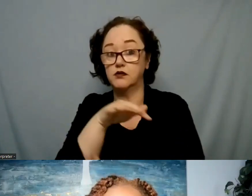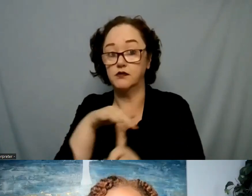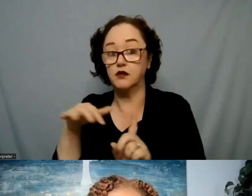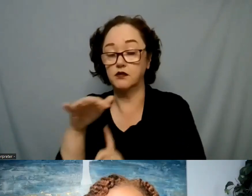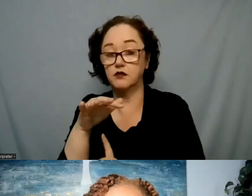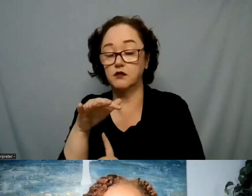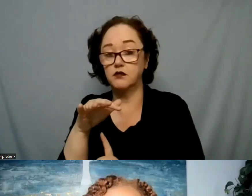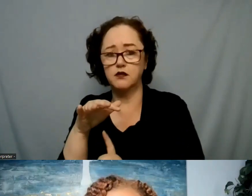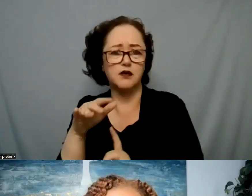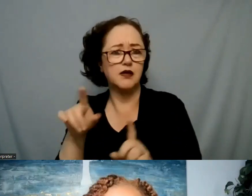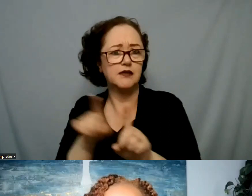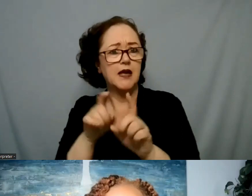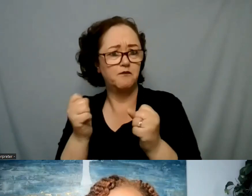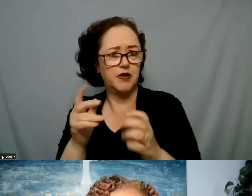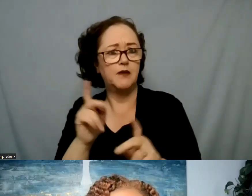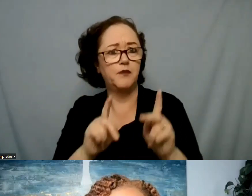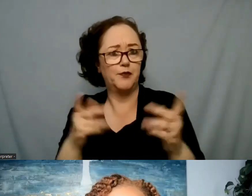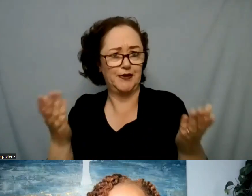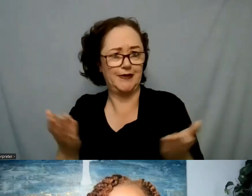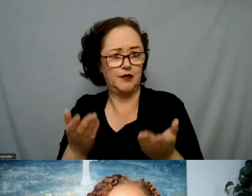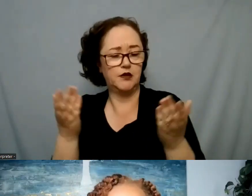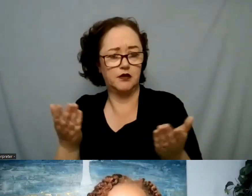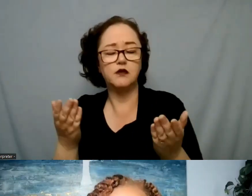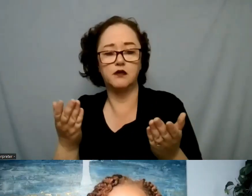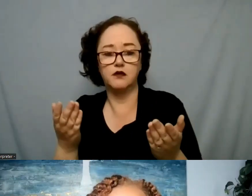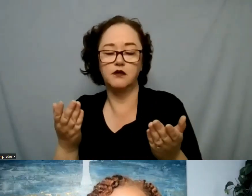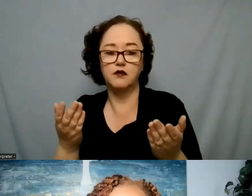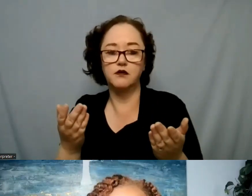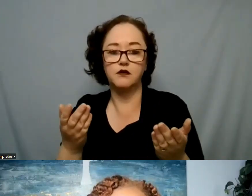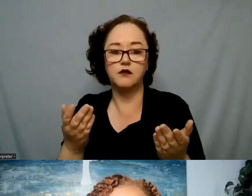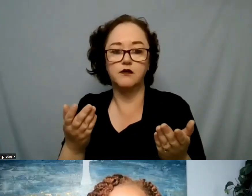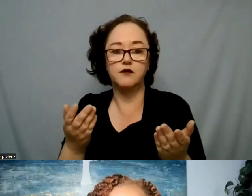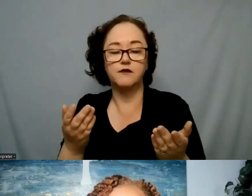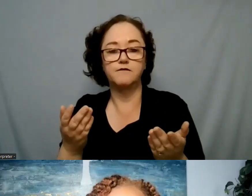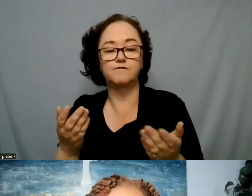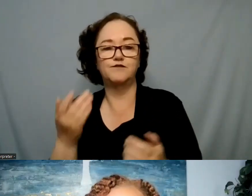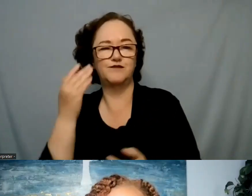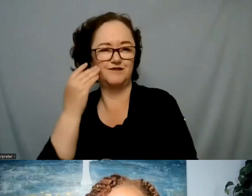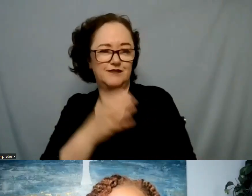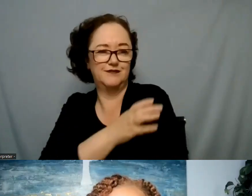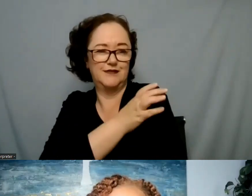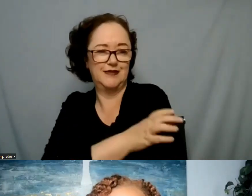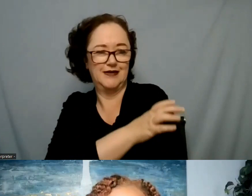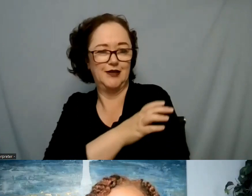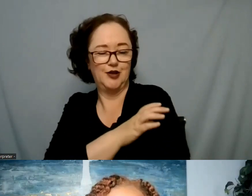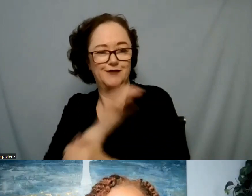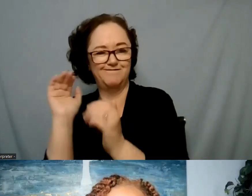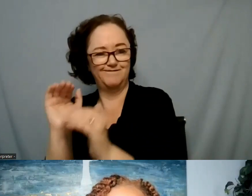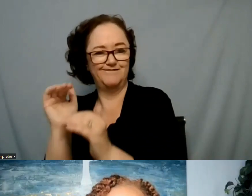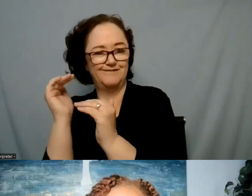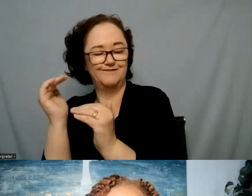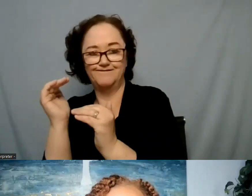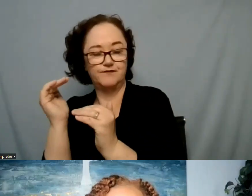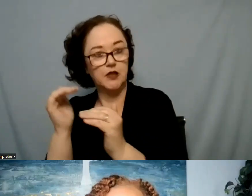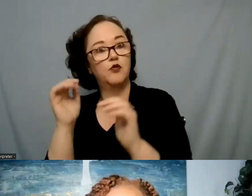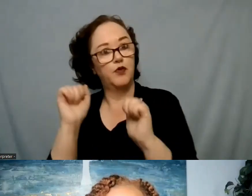do these considerations can go far beyond just the clinical office as you know into our communities into our